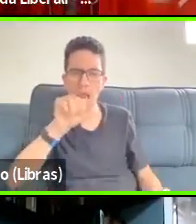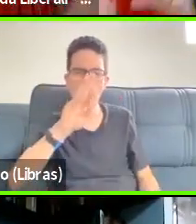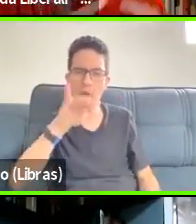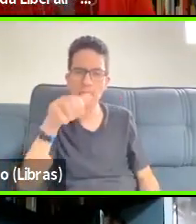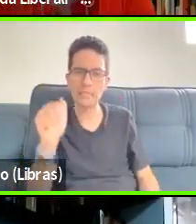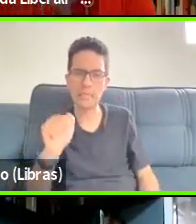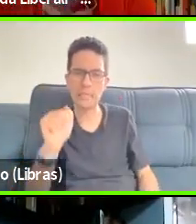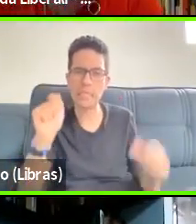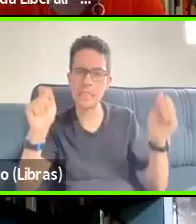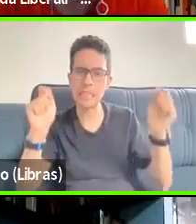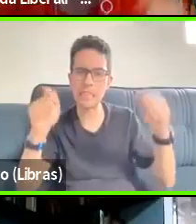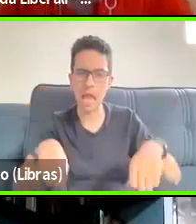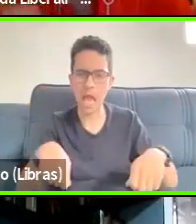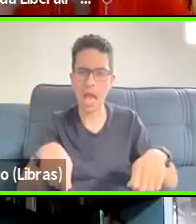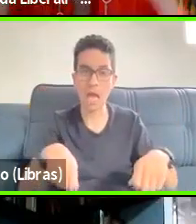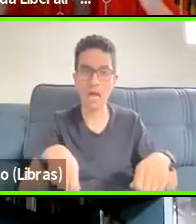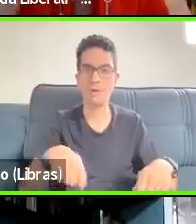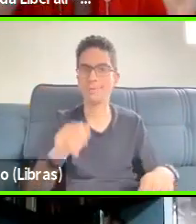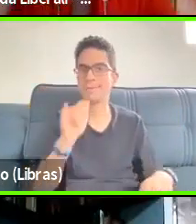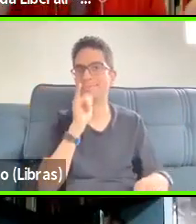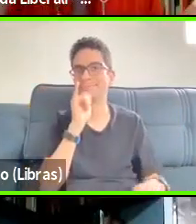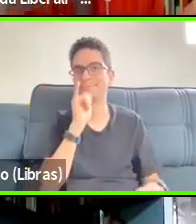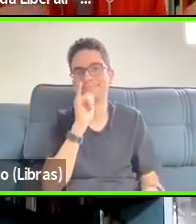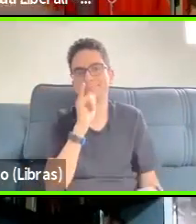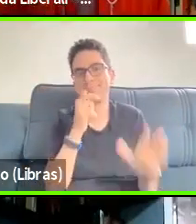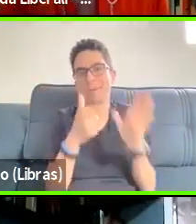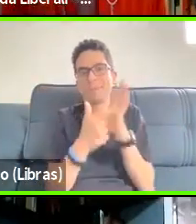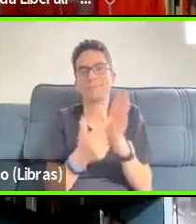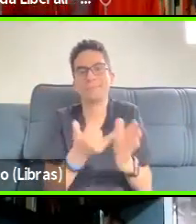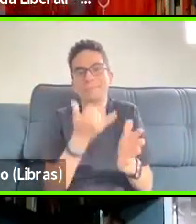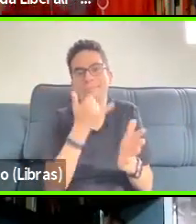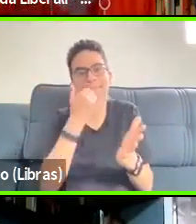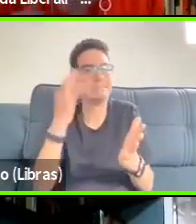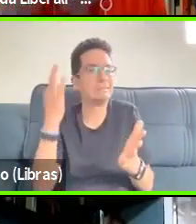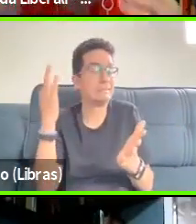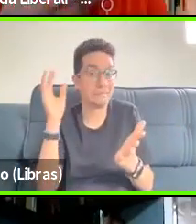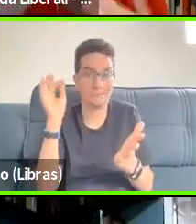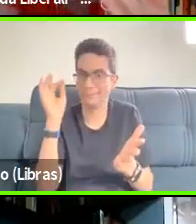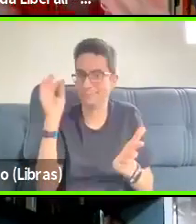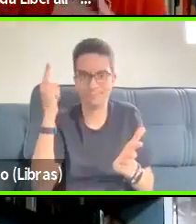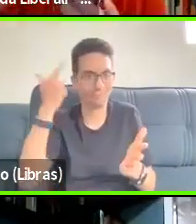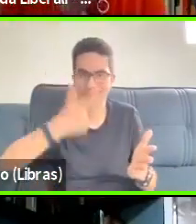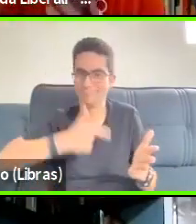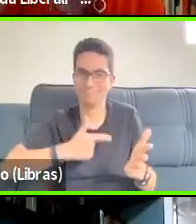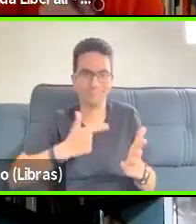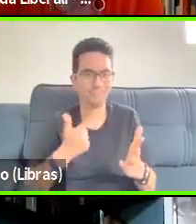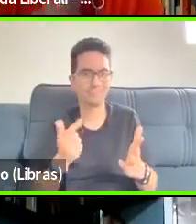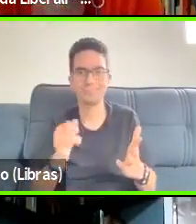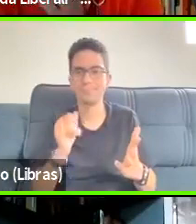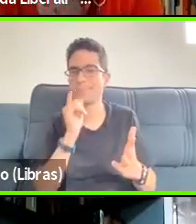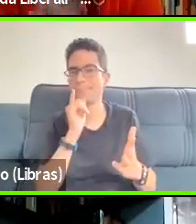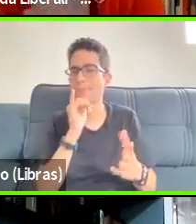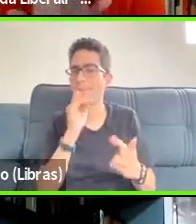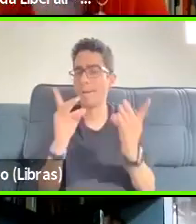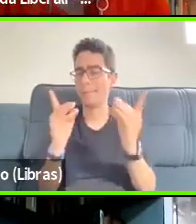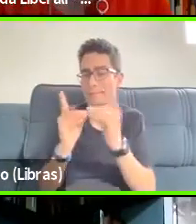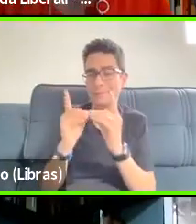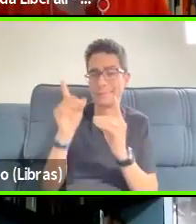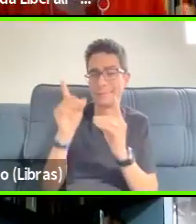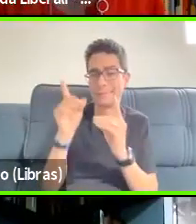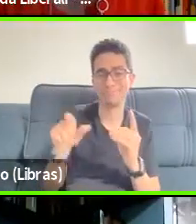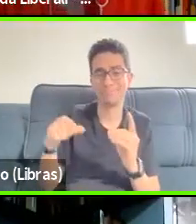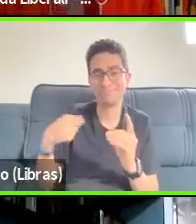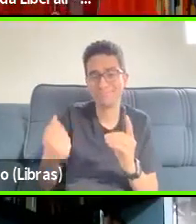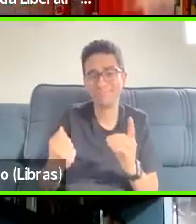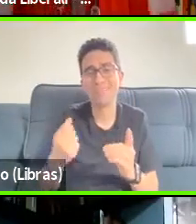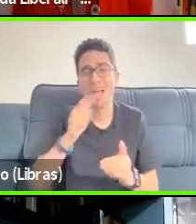These triangles he uses there because you put the, the patient as an object. And I have discussed with you that that's horrible